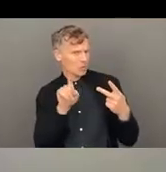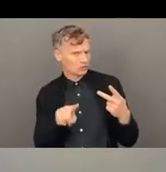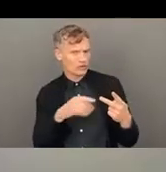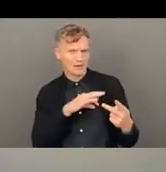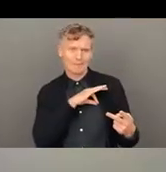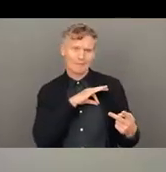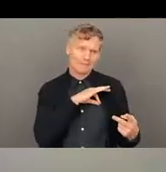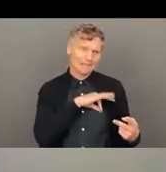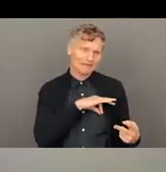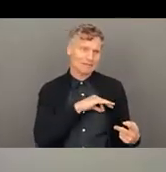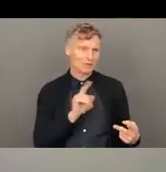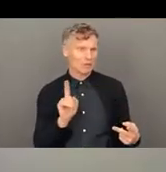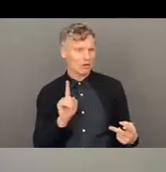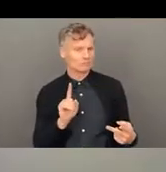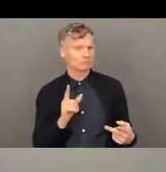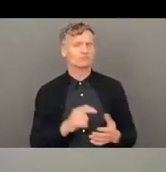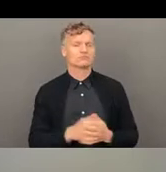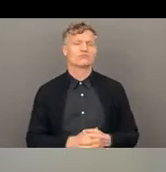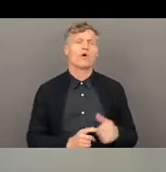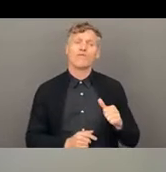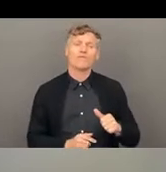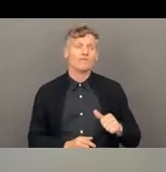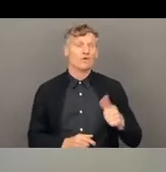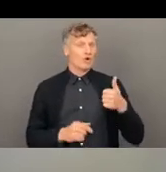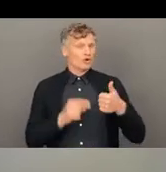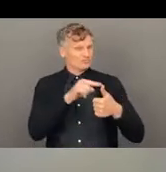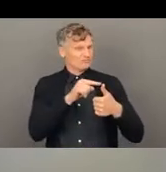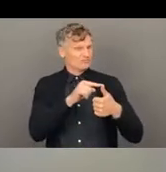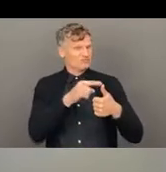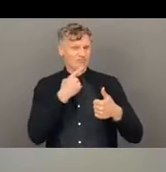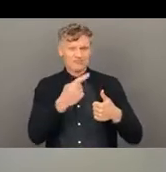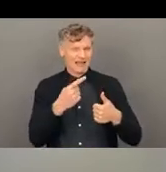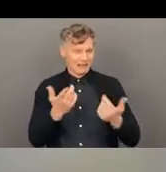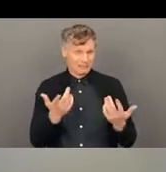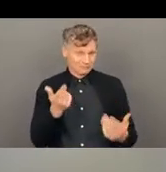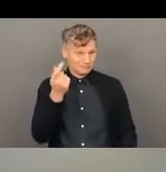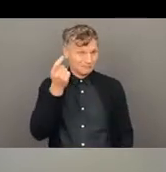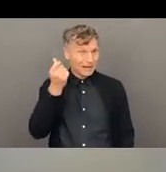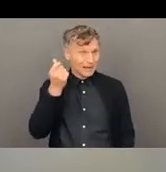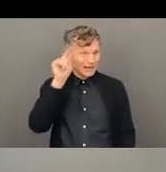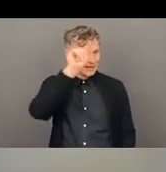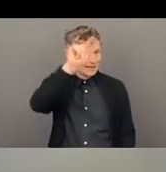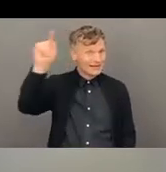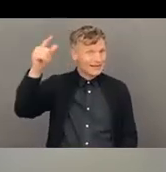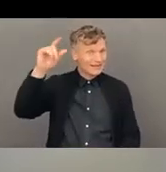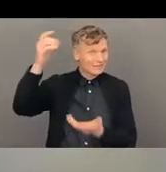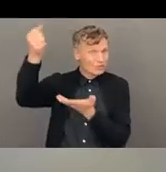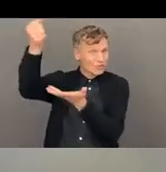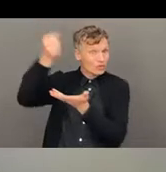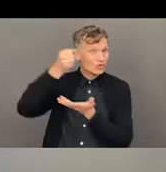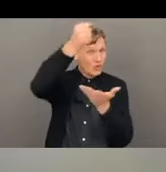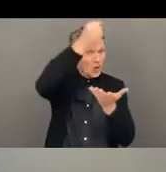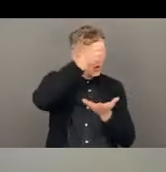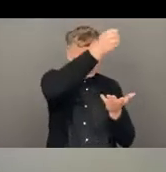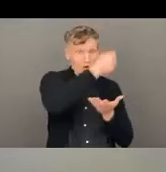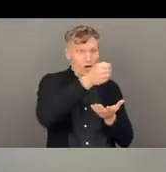on our first things are, I suppose, very practical, the ability to access donor funding on a reliable basis. So the fact that it is,